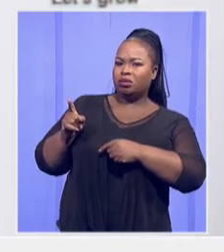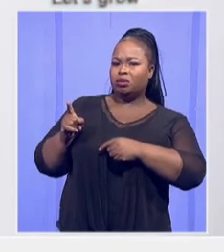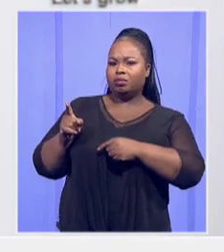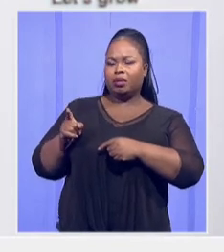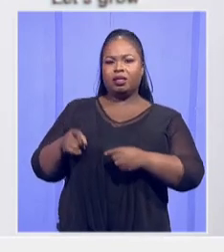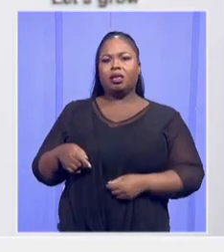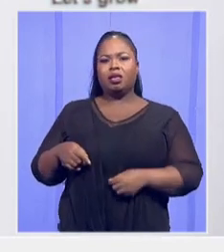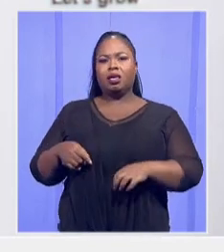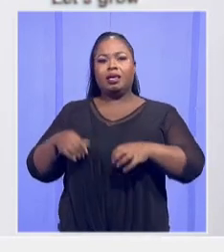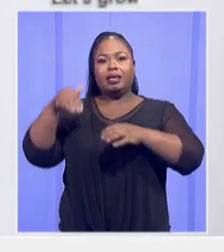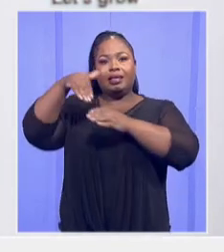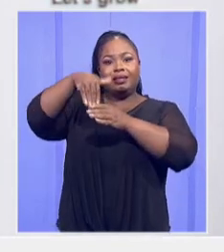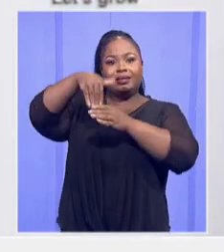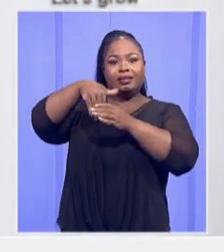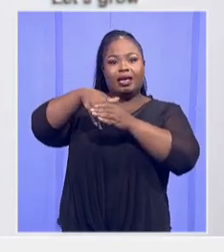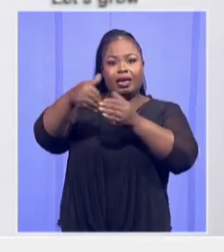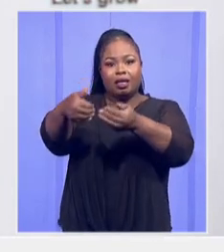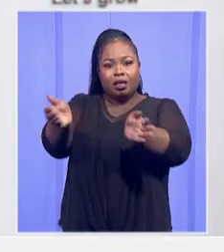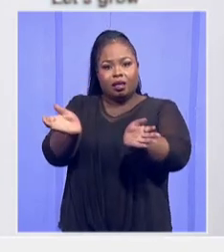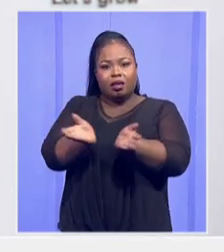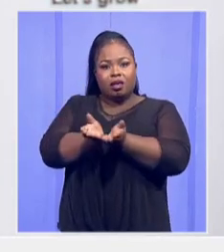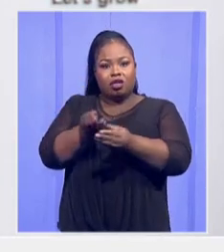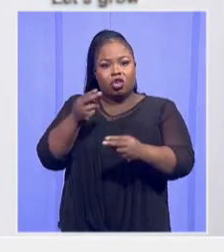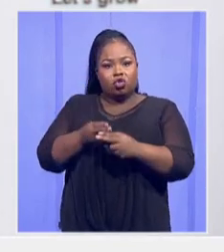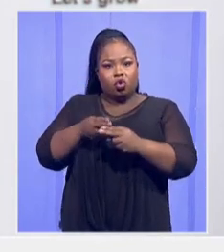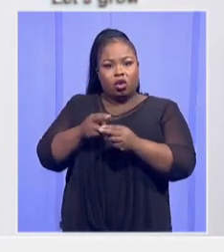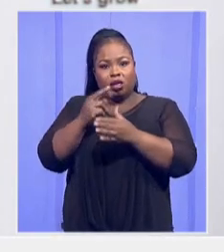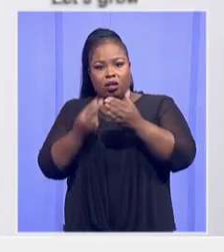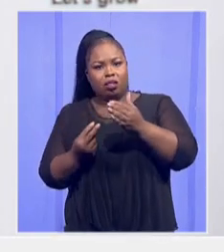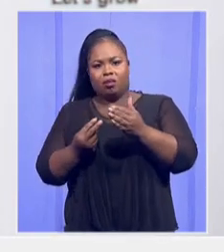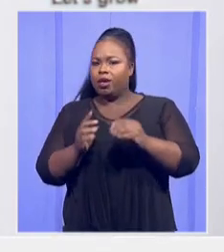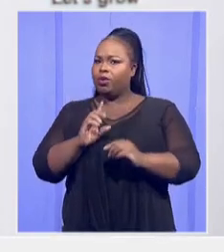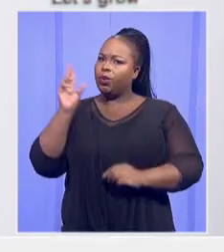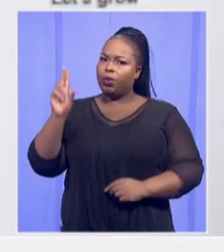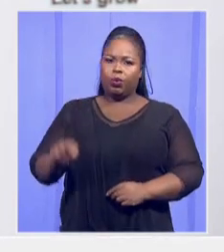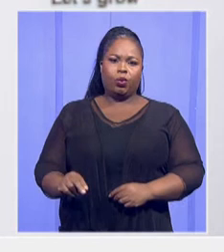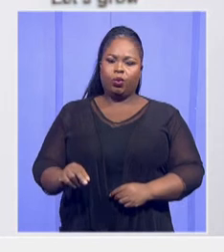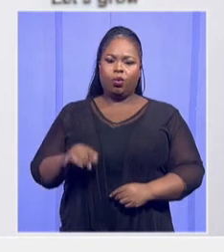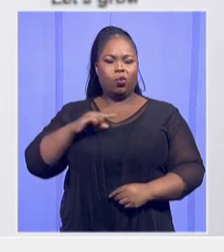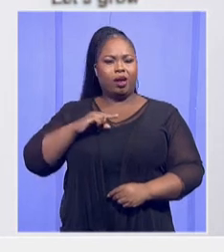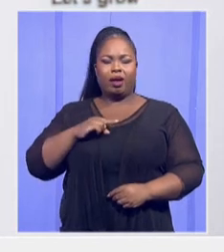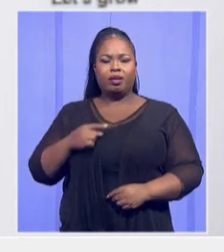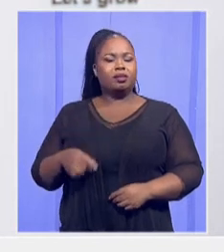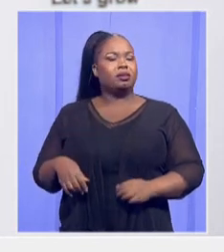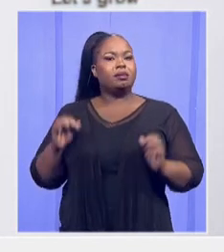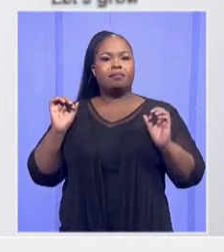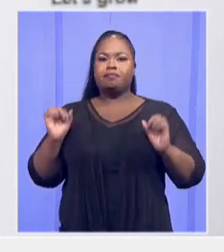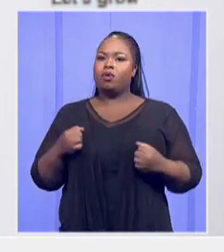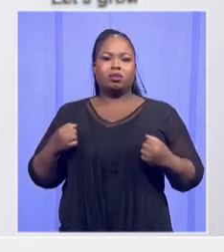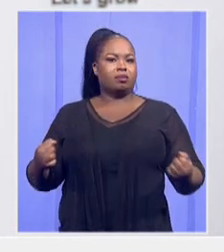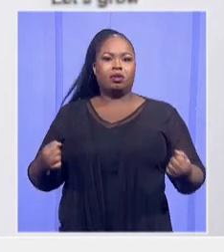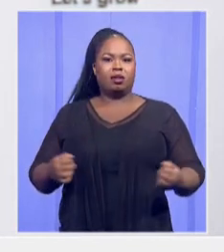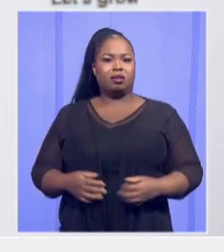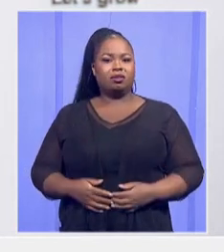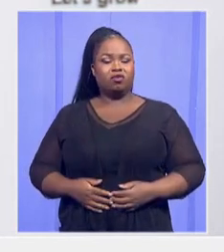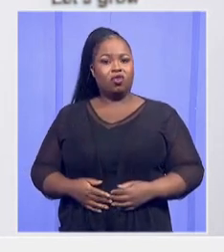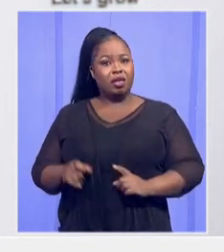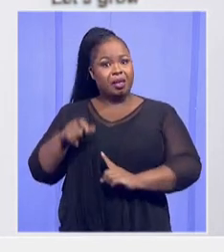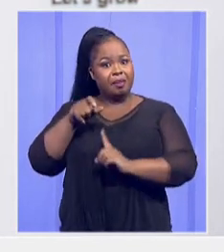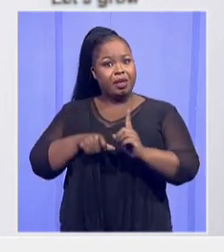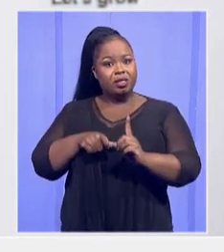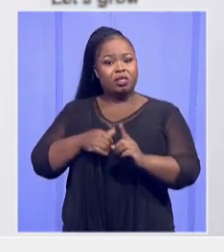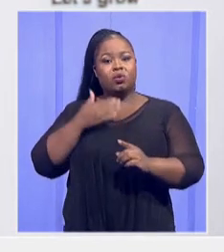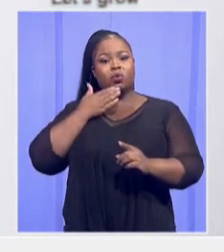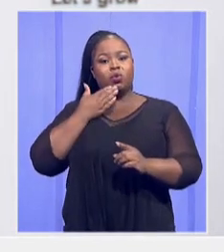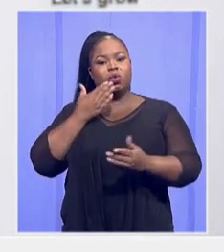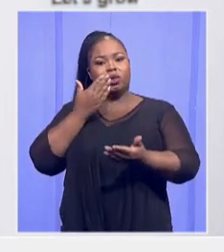side. Because it was, with those toilets, it's physically impossible for a human body to make its way from the